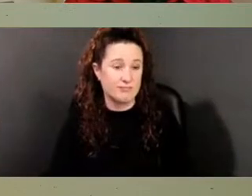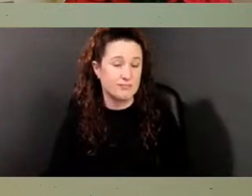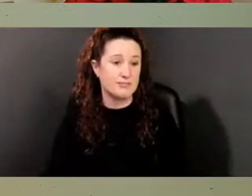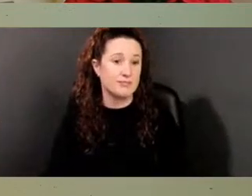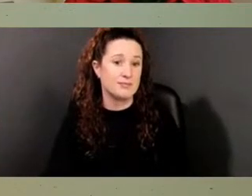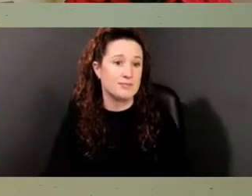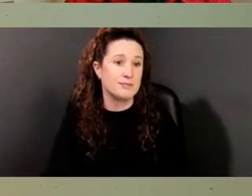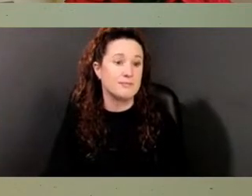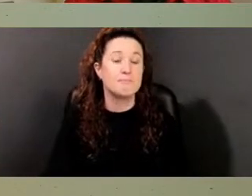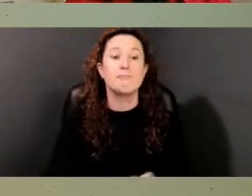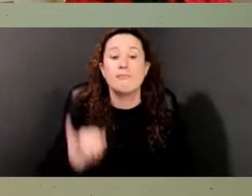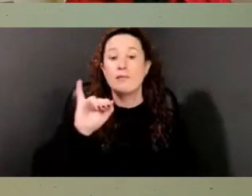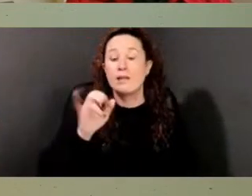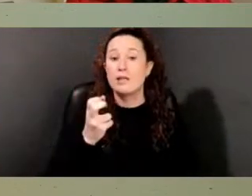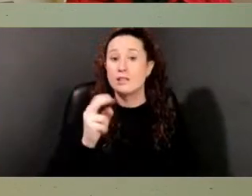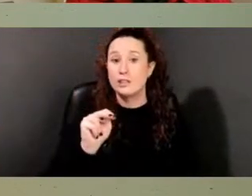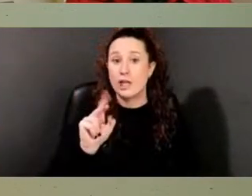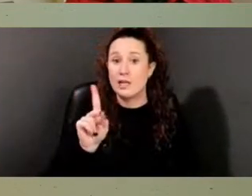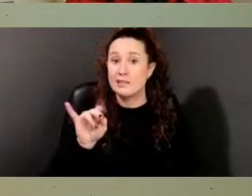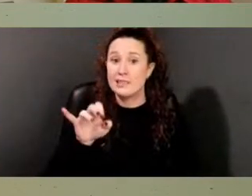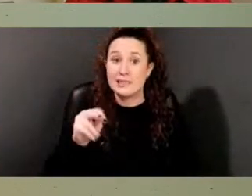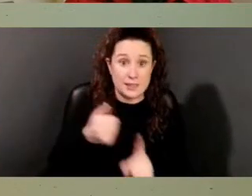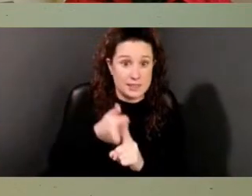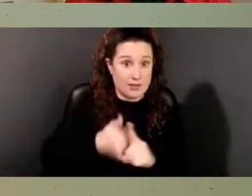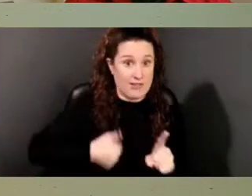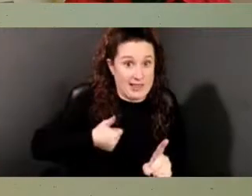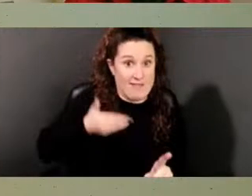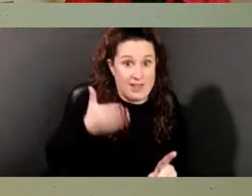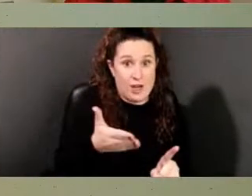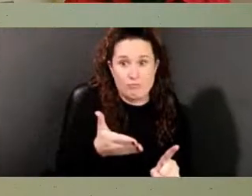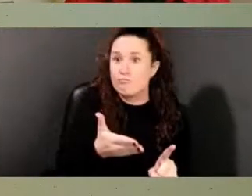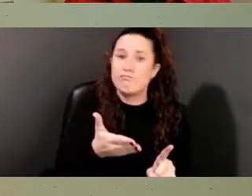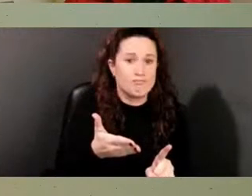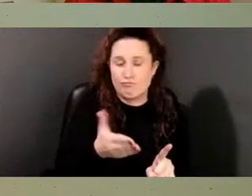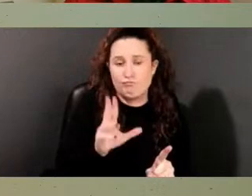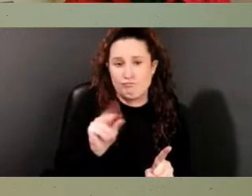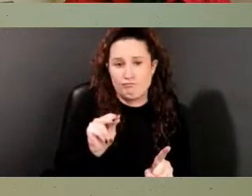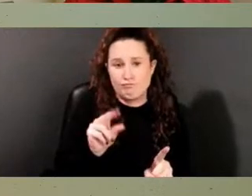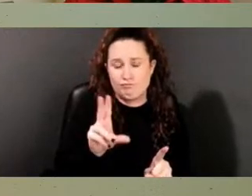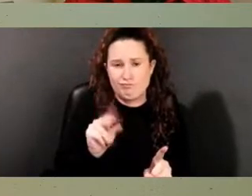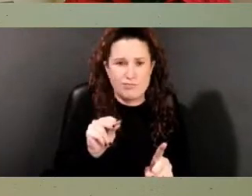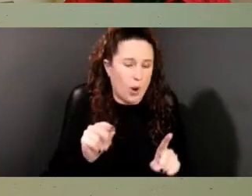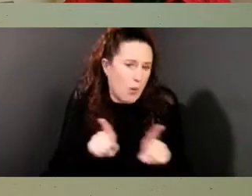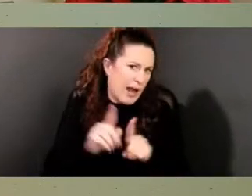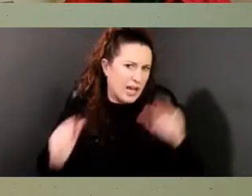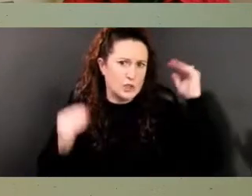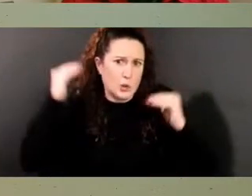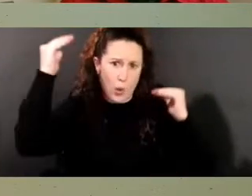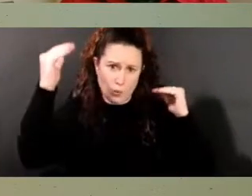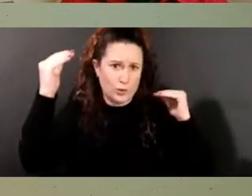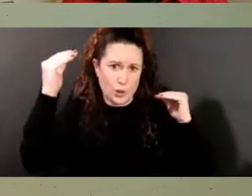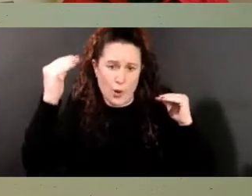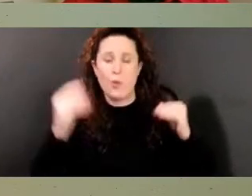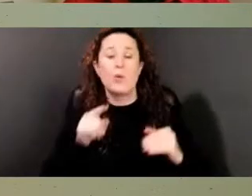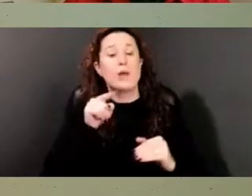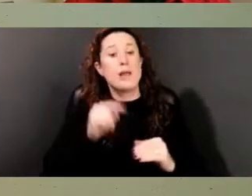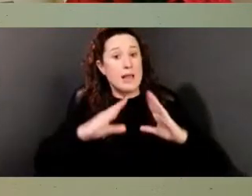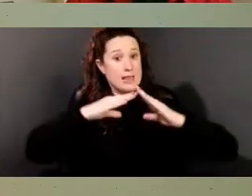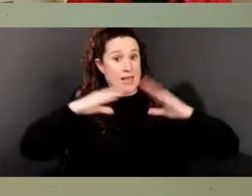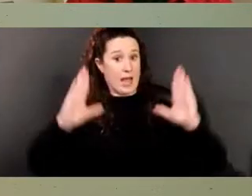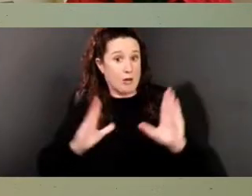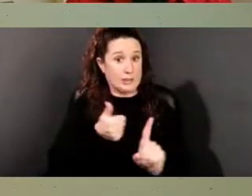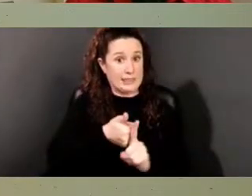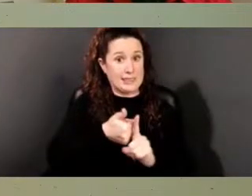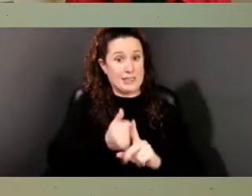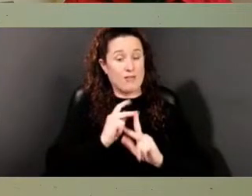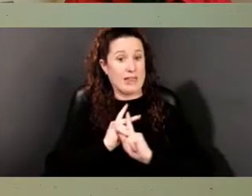John Dickinson didn't live here, not when he was fully grown as an adult. He leased the mansion, the